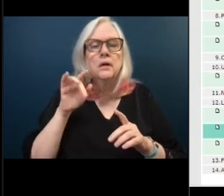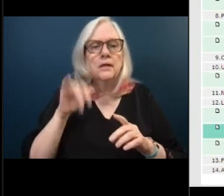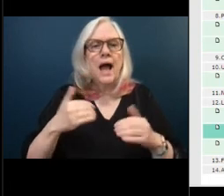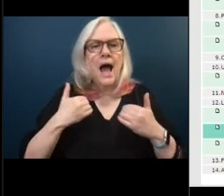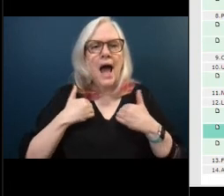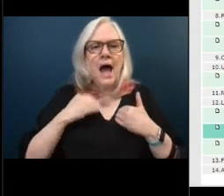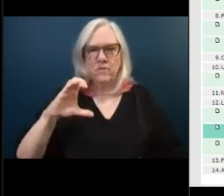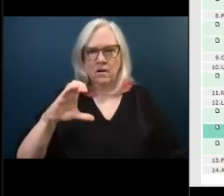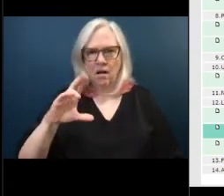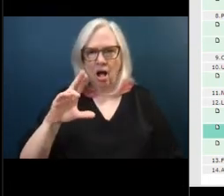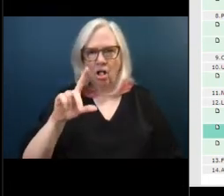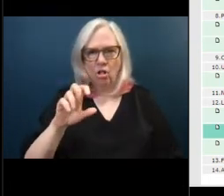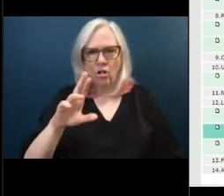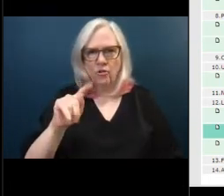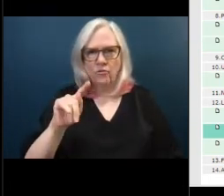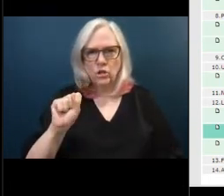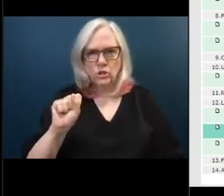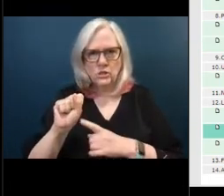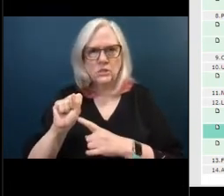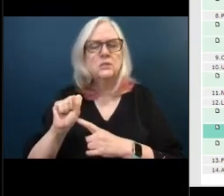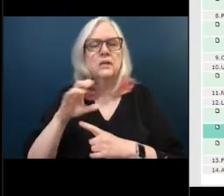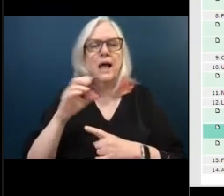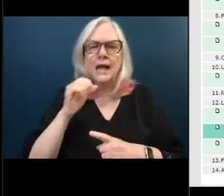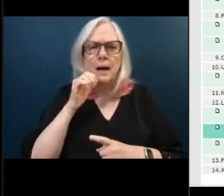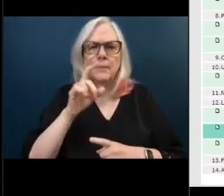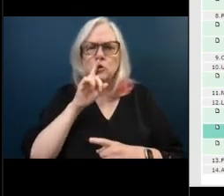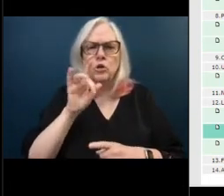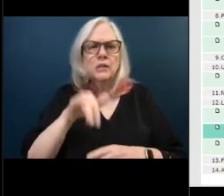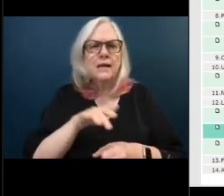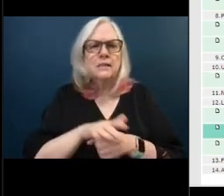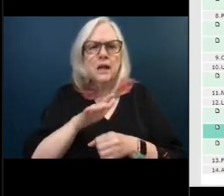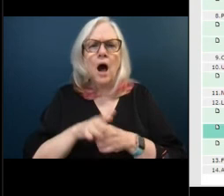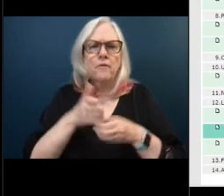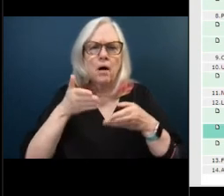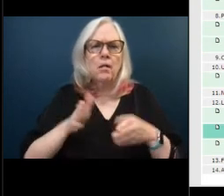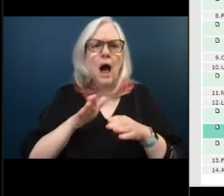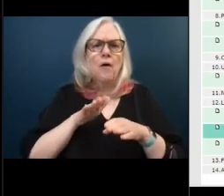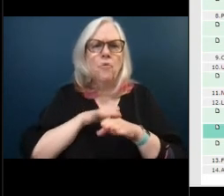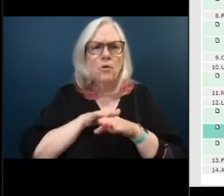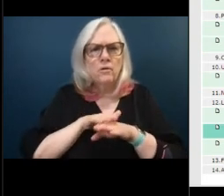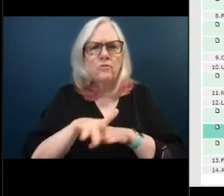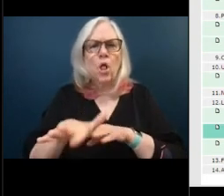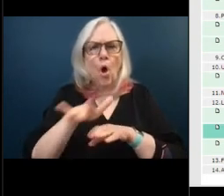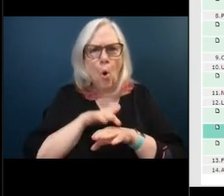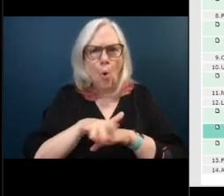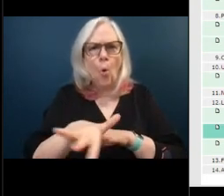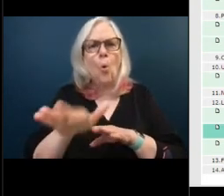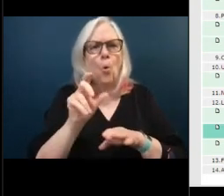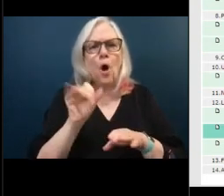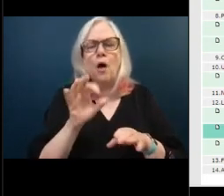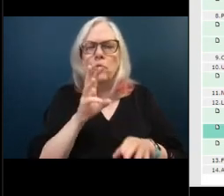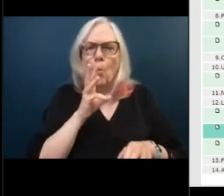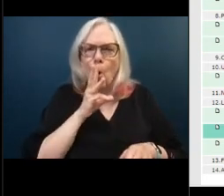culverts there and i'm not sure if they're sufficient to allow for for flow of of the water so